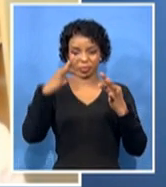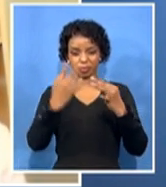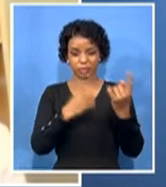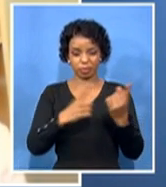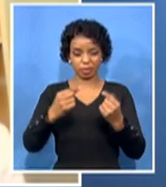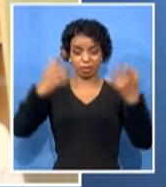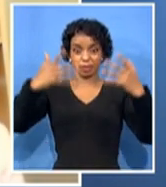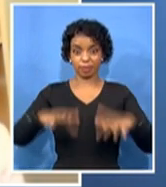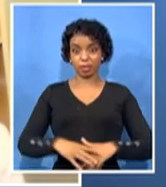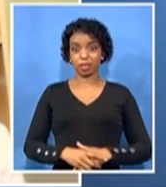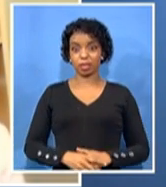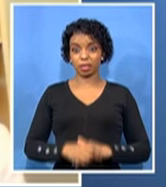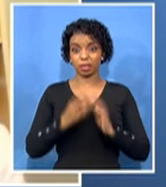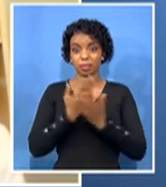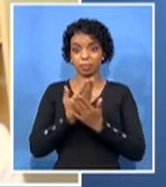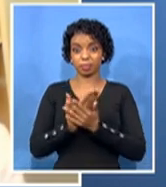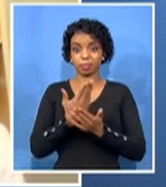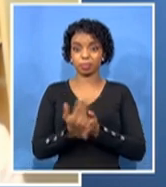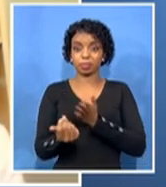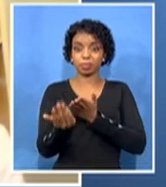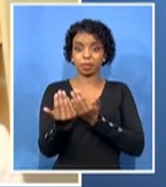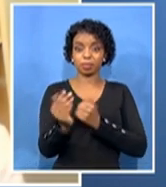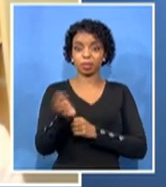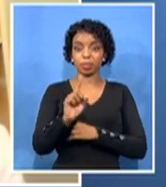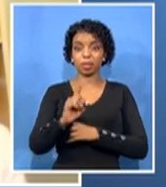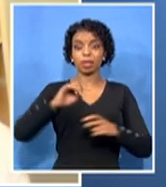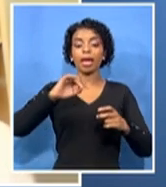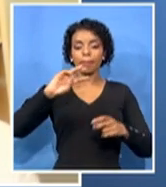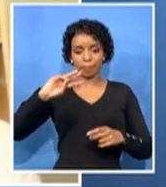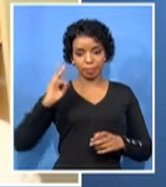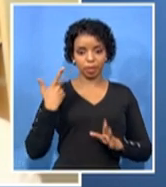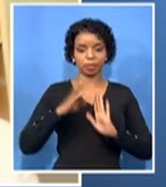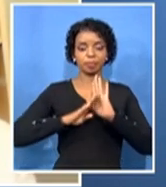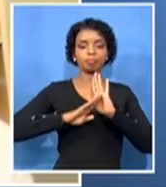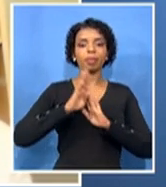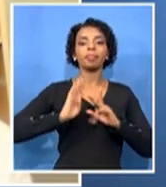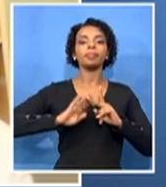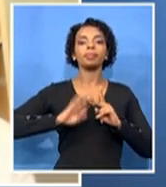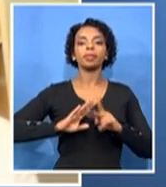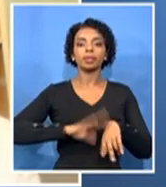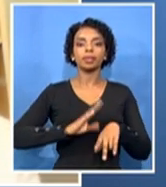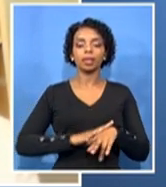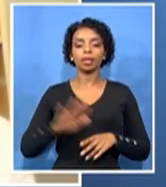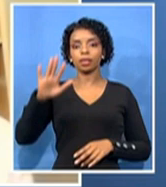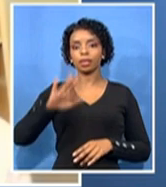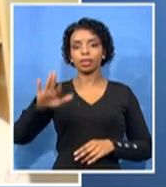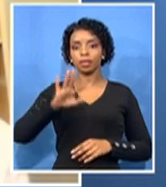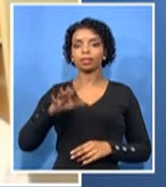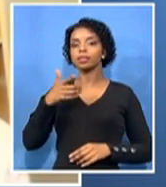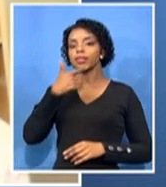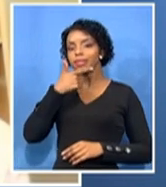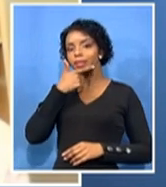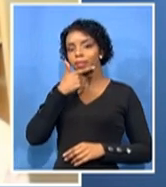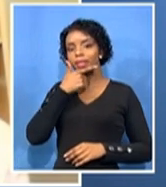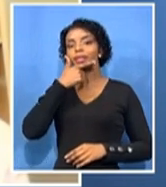And this second wave, we should be expecting it from December, and it's going to trend until end of